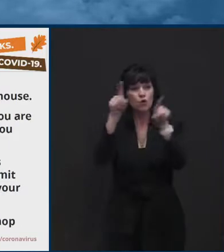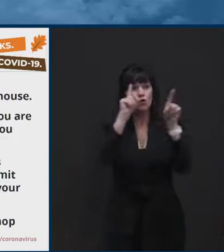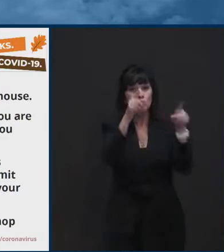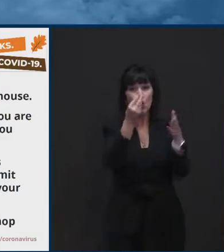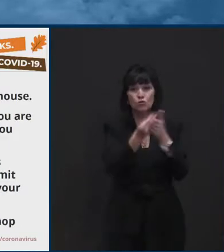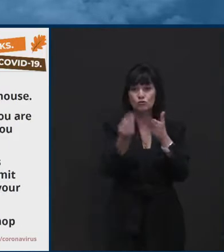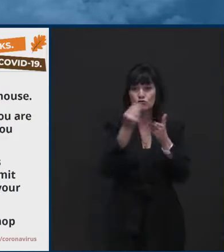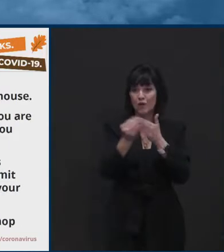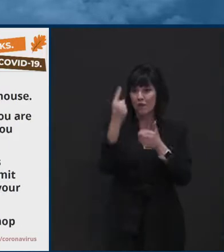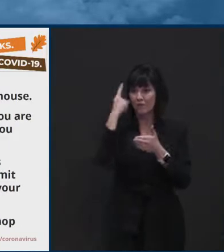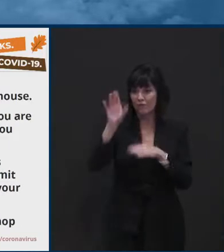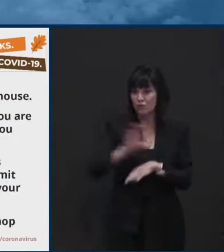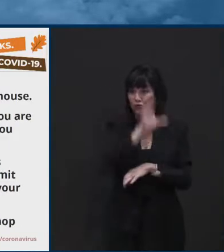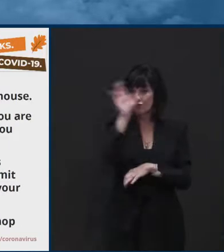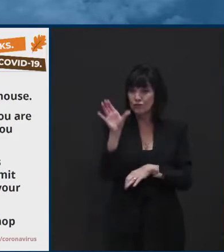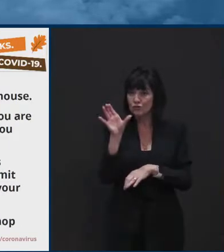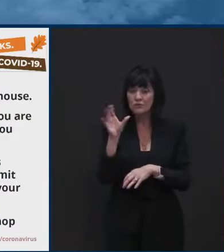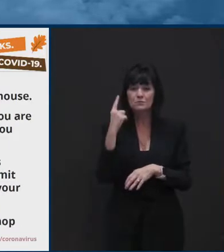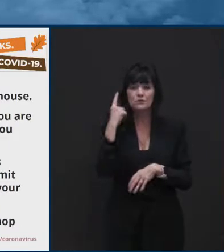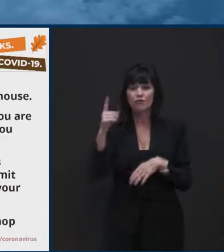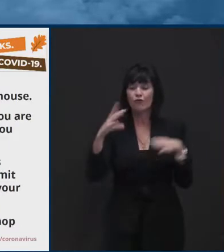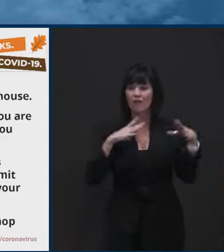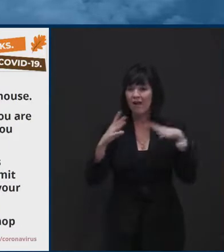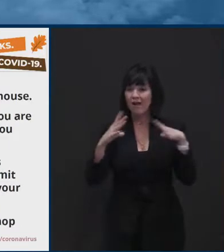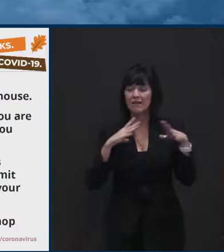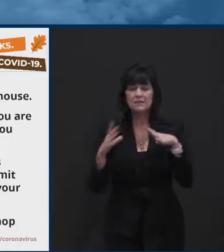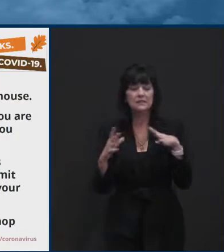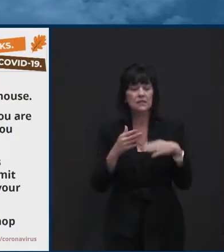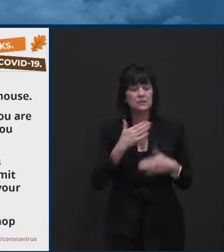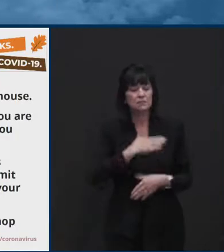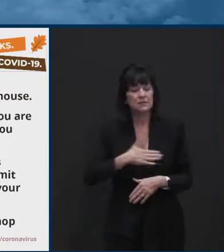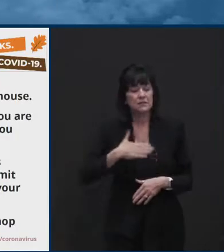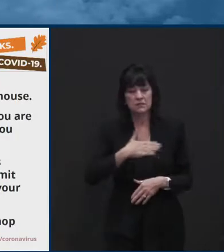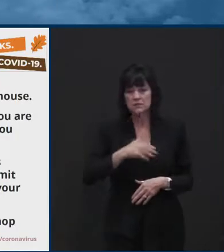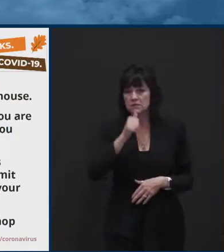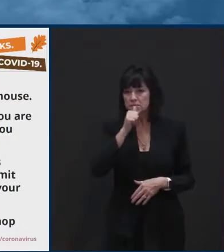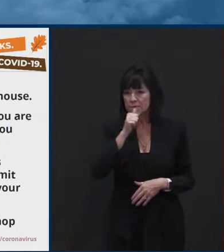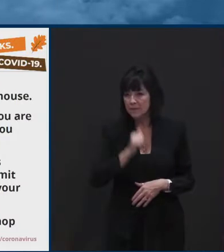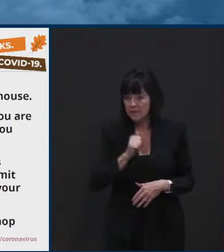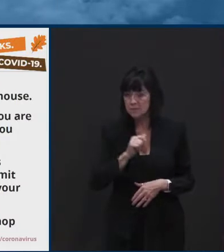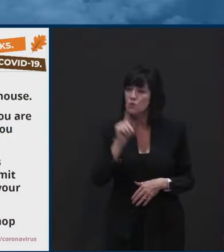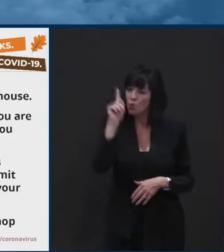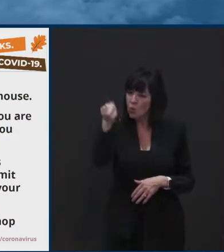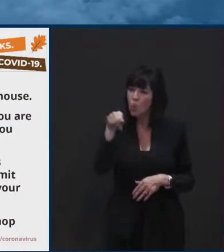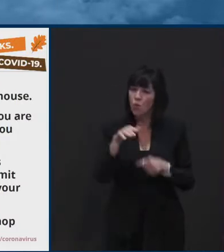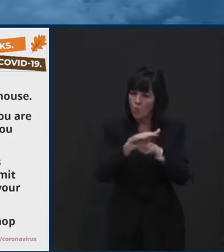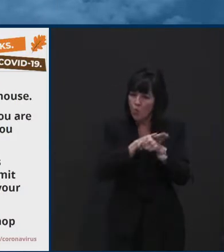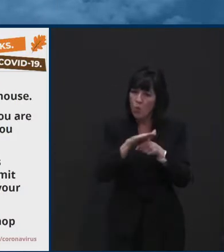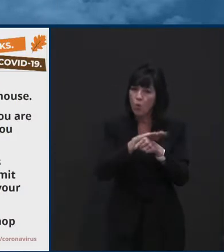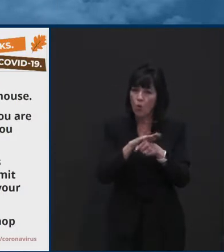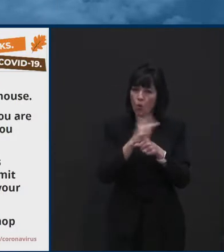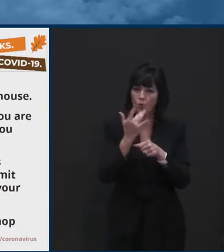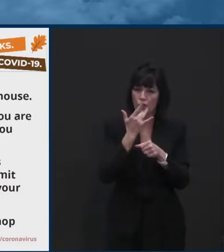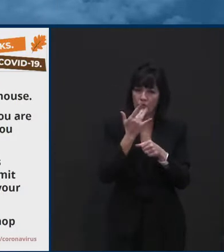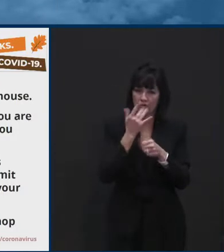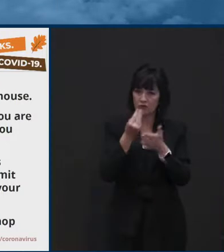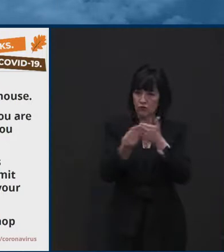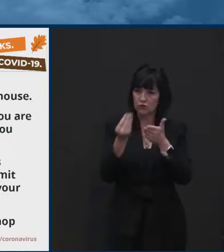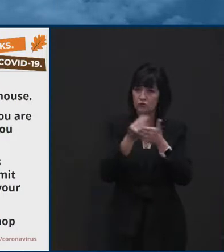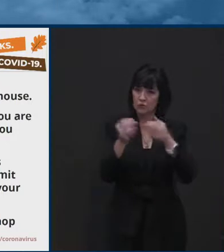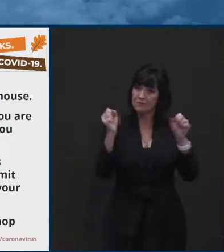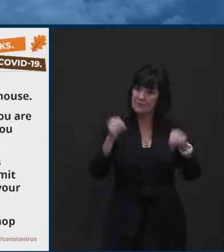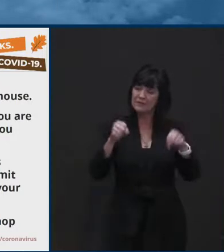Um, please go to your local, uh, uh, local favorite shops, but, um, um, also look at